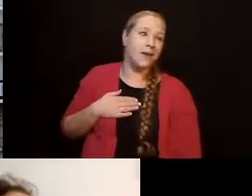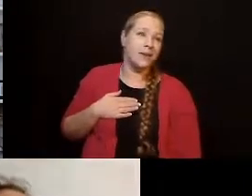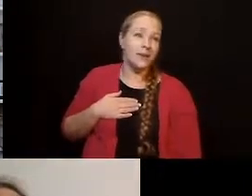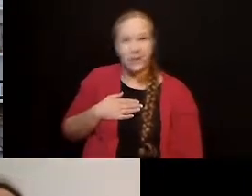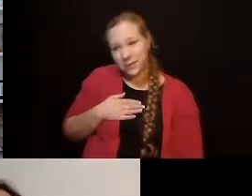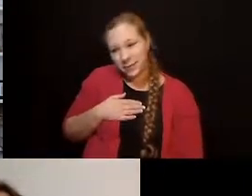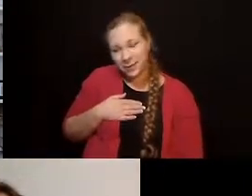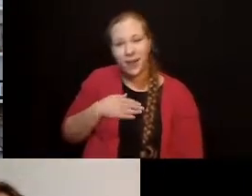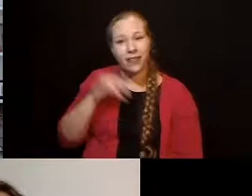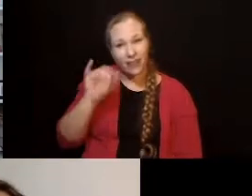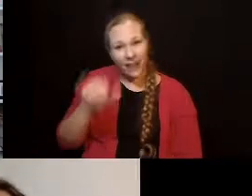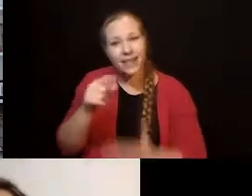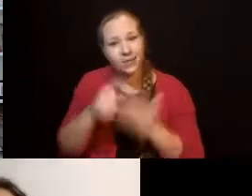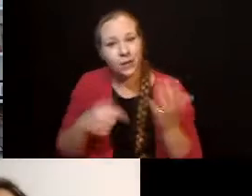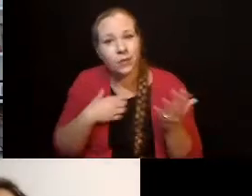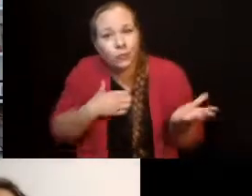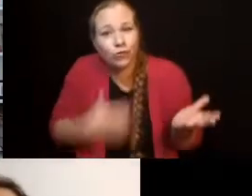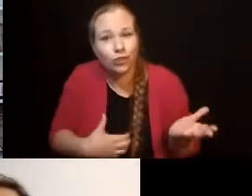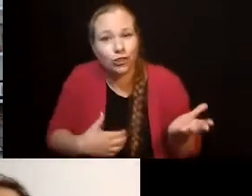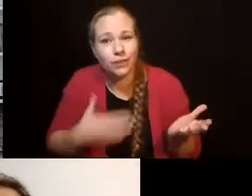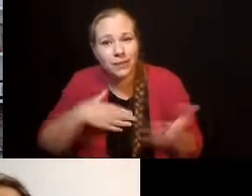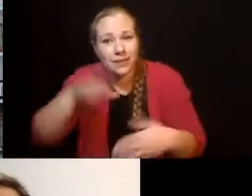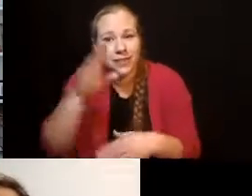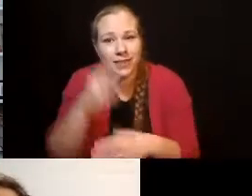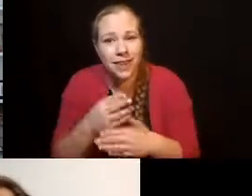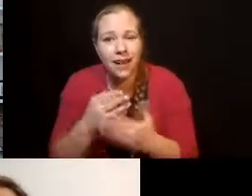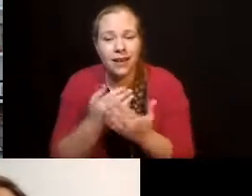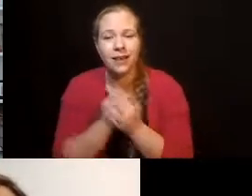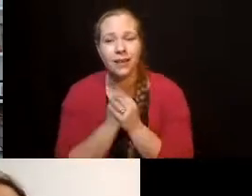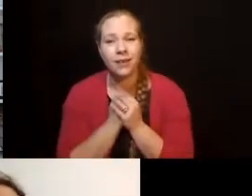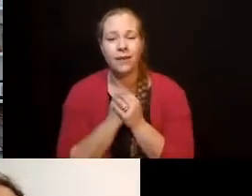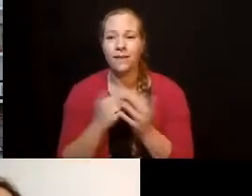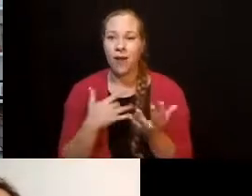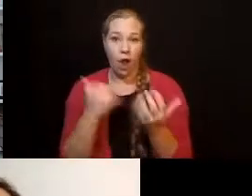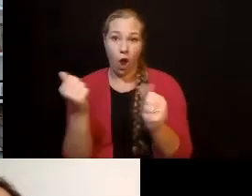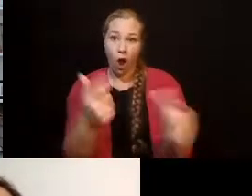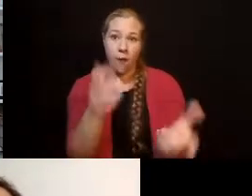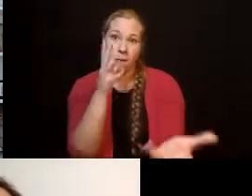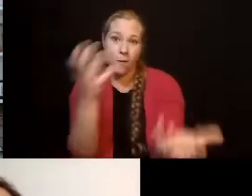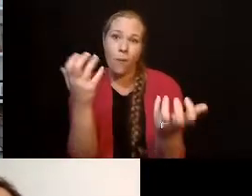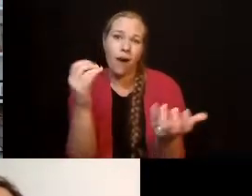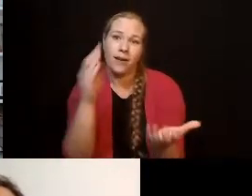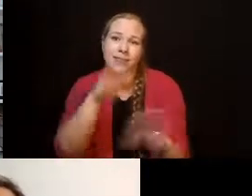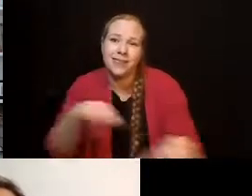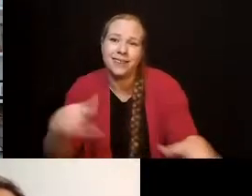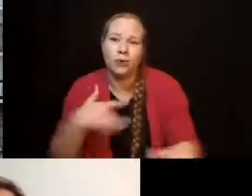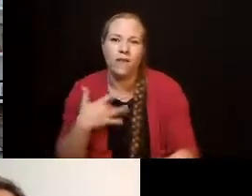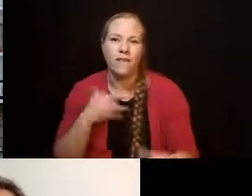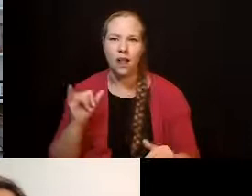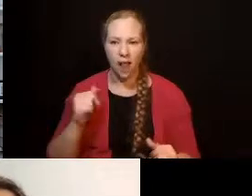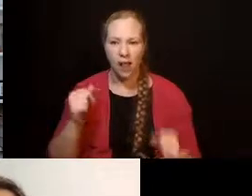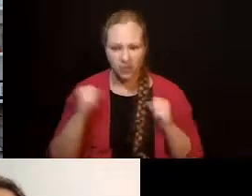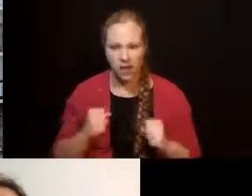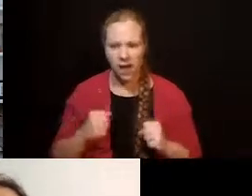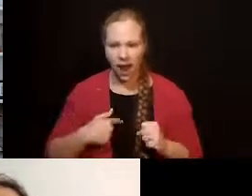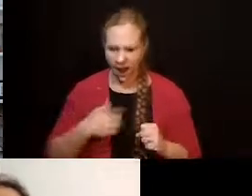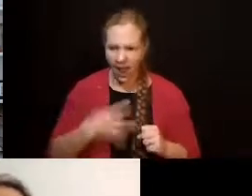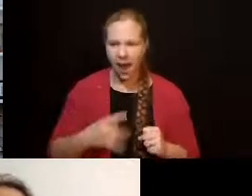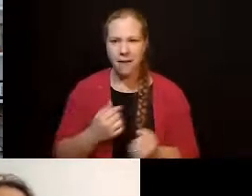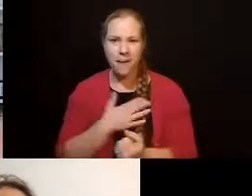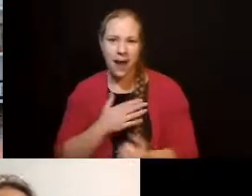But our kids with disabilities are no different than any of our other kids. And what happens